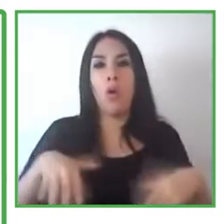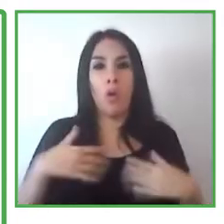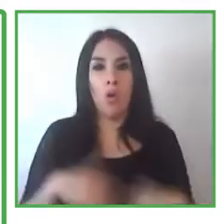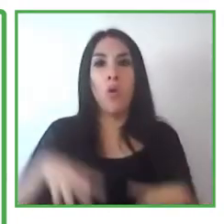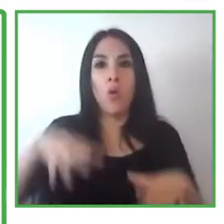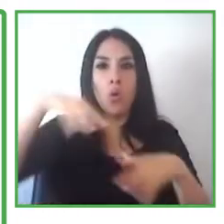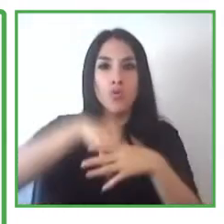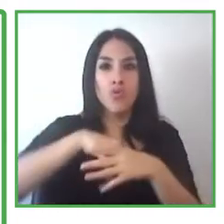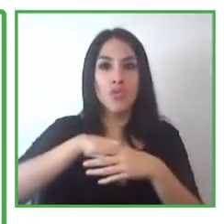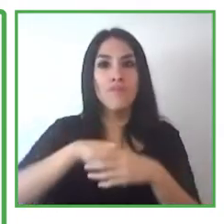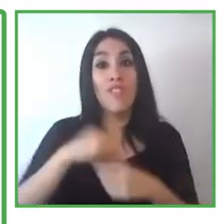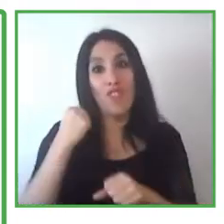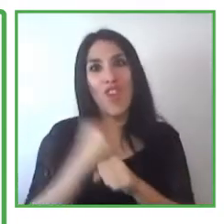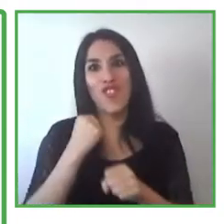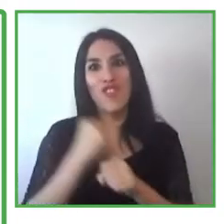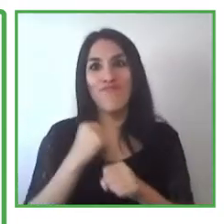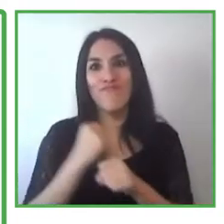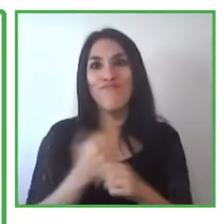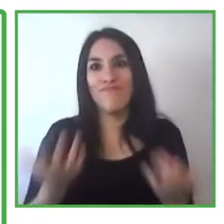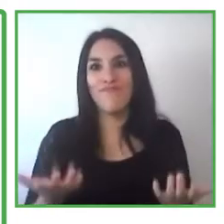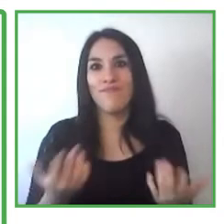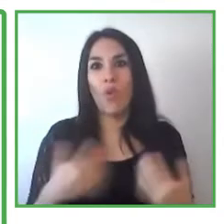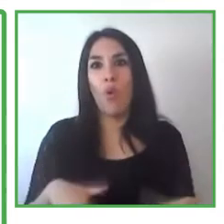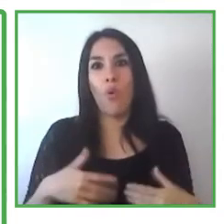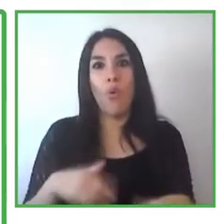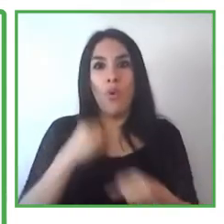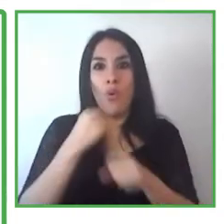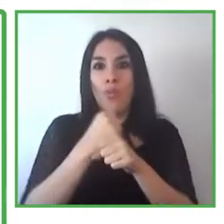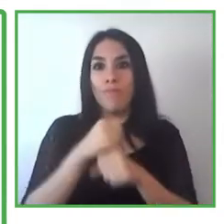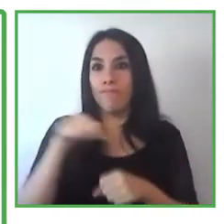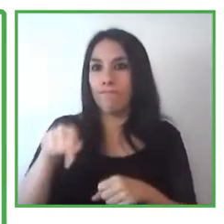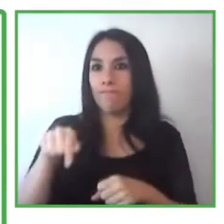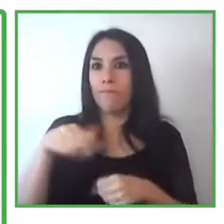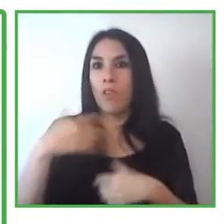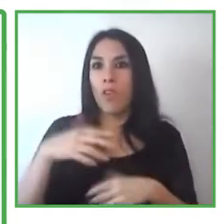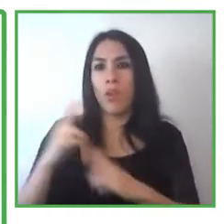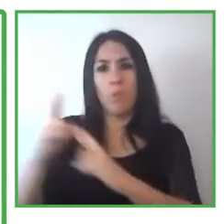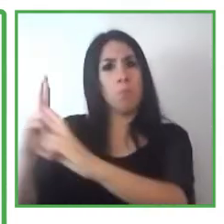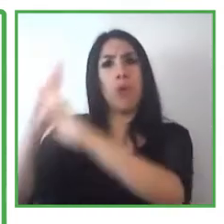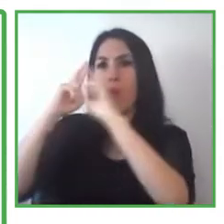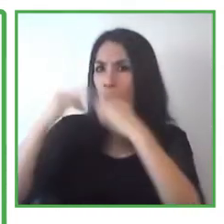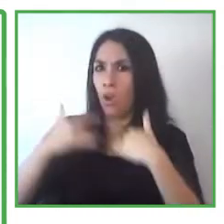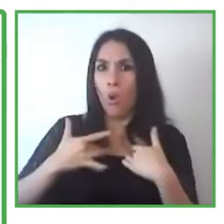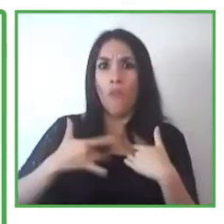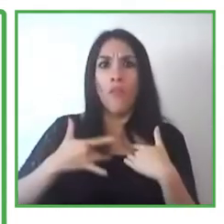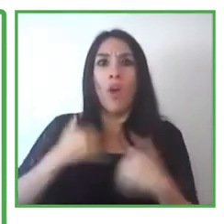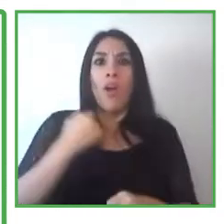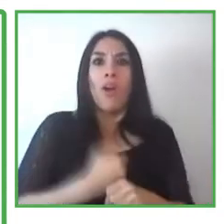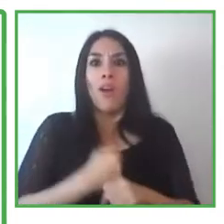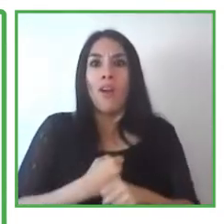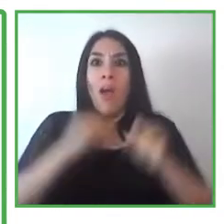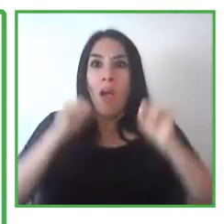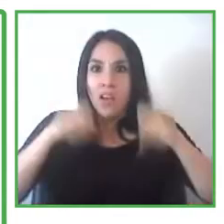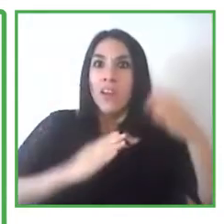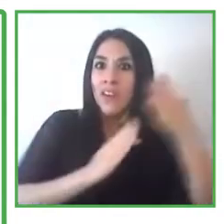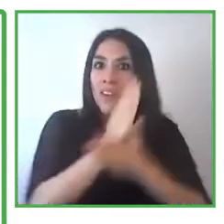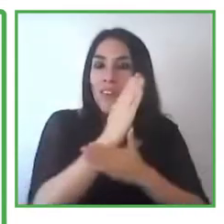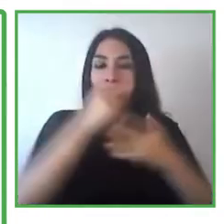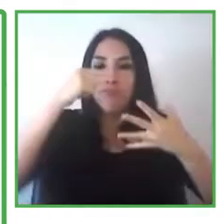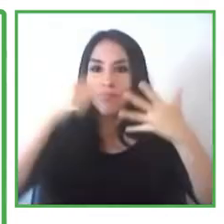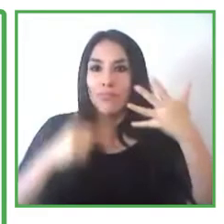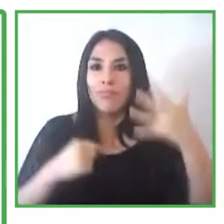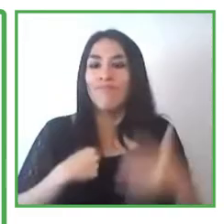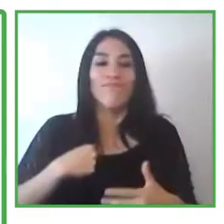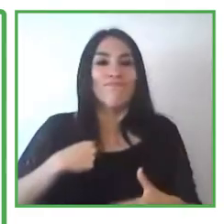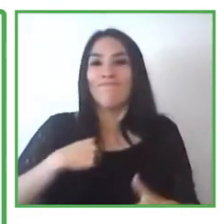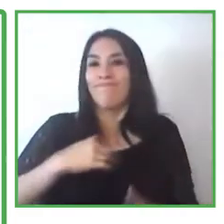be socially included and can have a dignified opposition having access to all of the